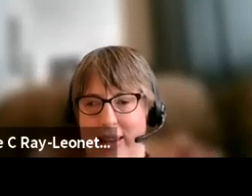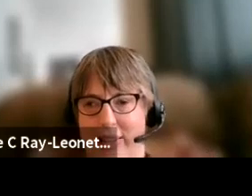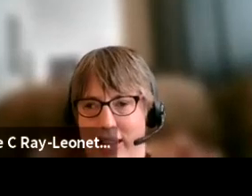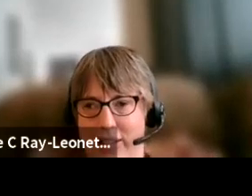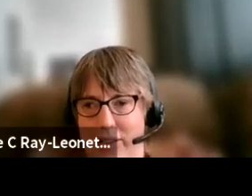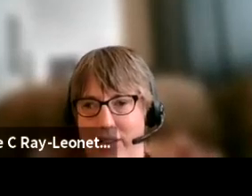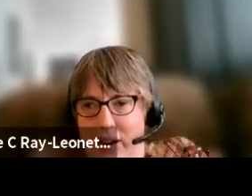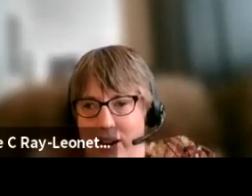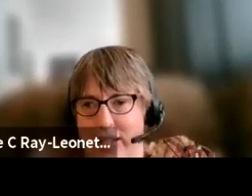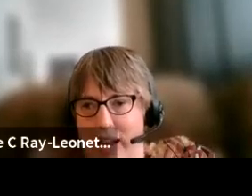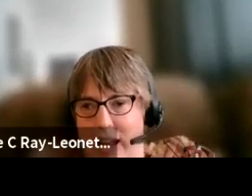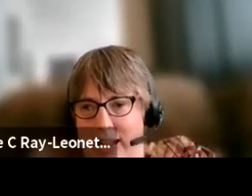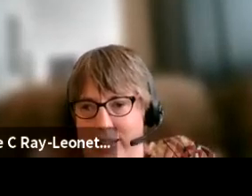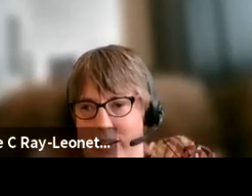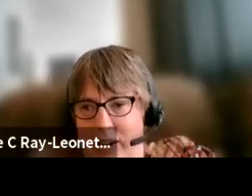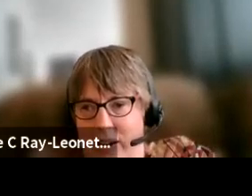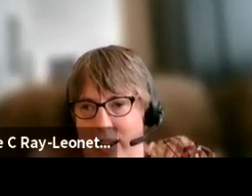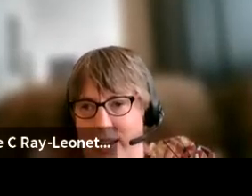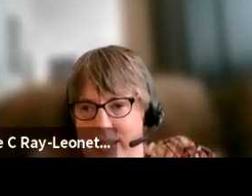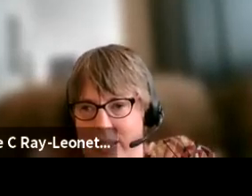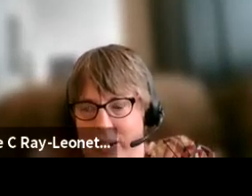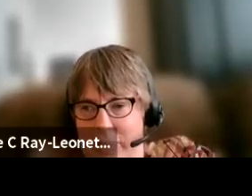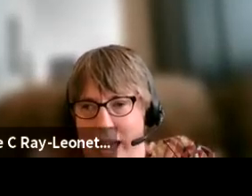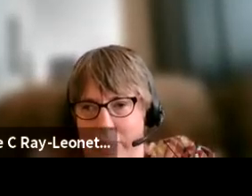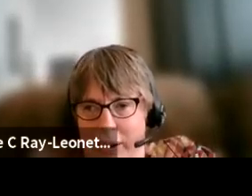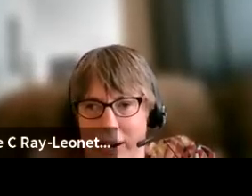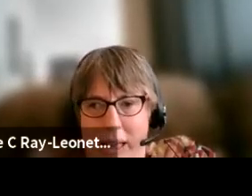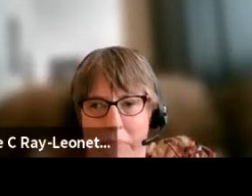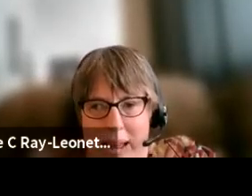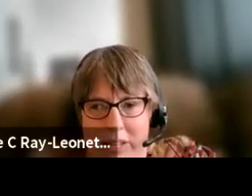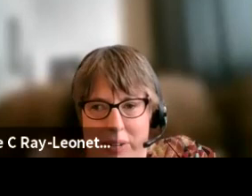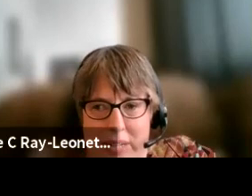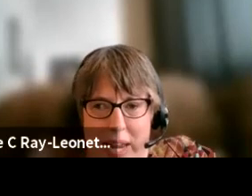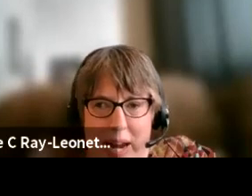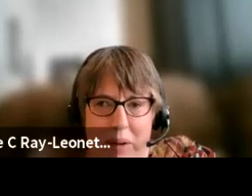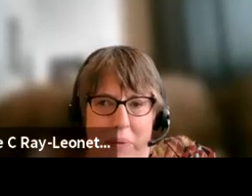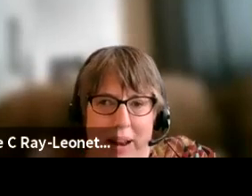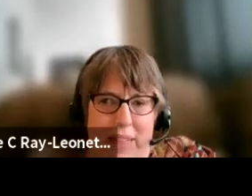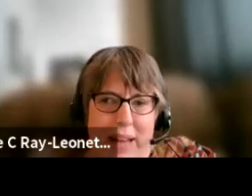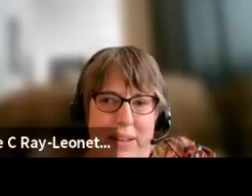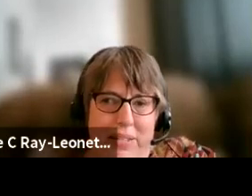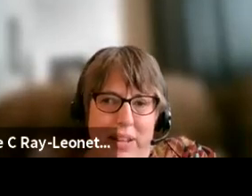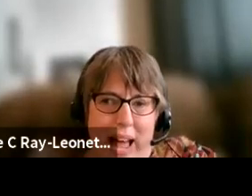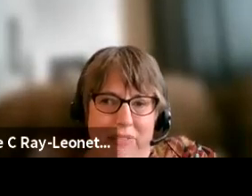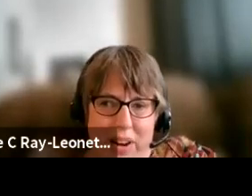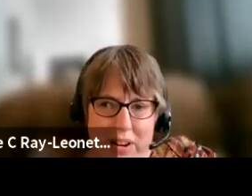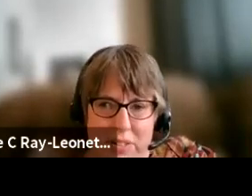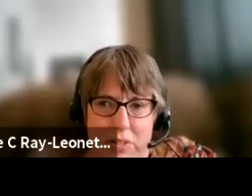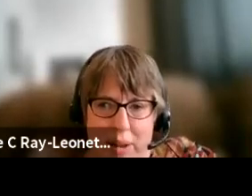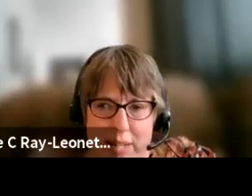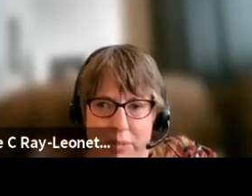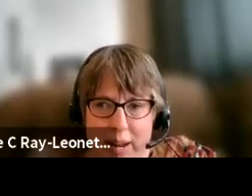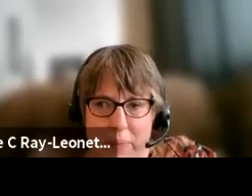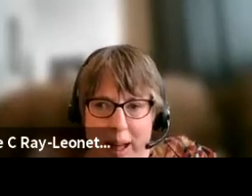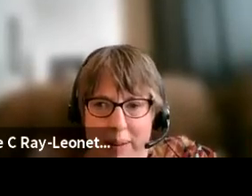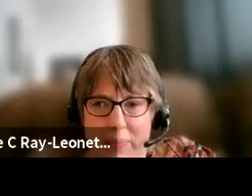that these are the current deadlines that currently exist on paper. But as you'll see here, one of them is July 1st,